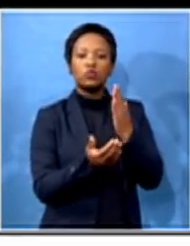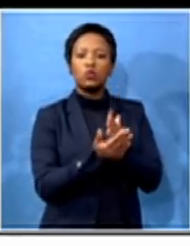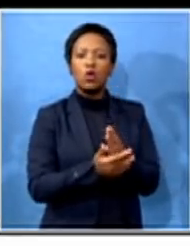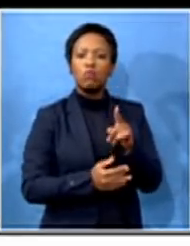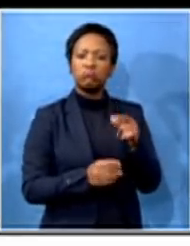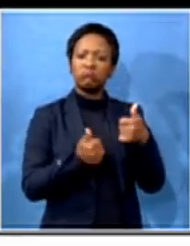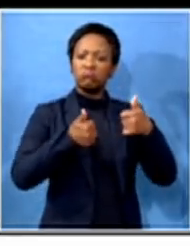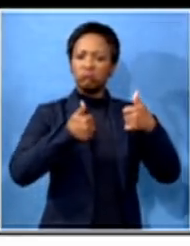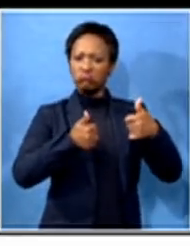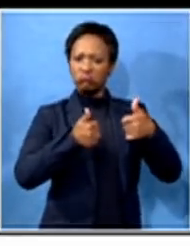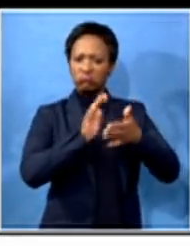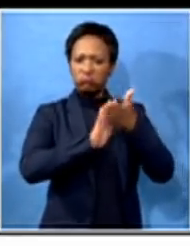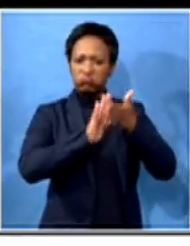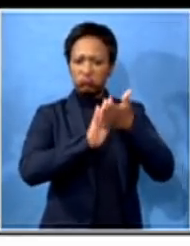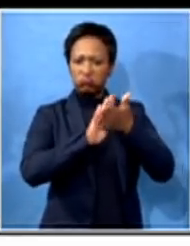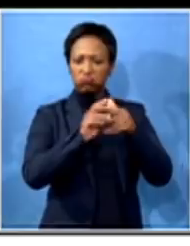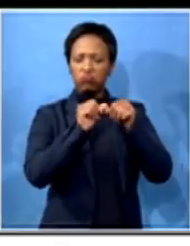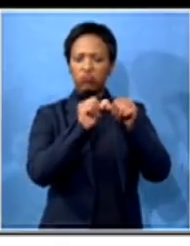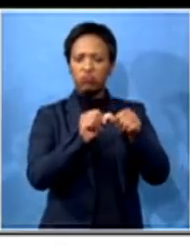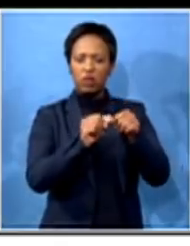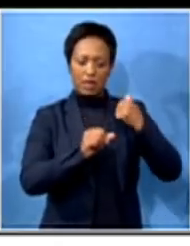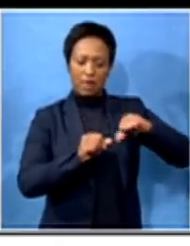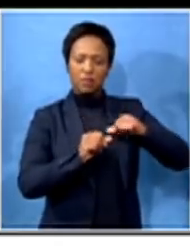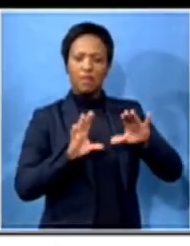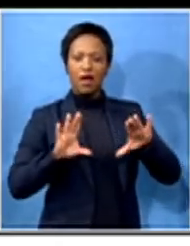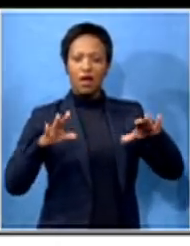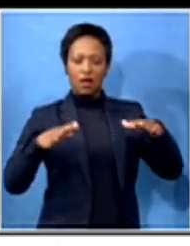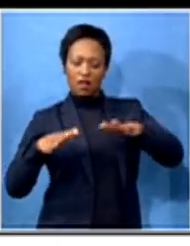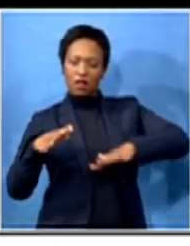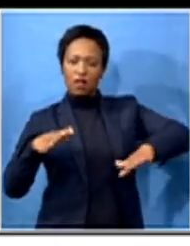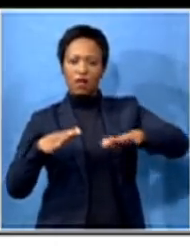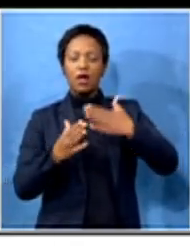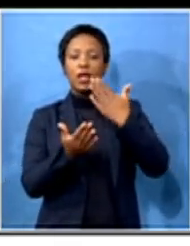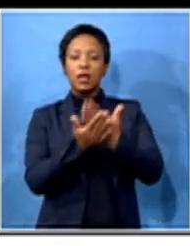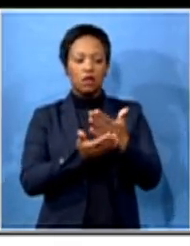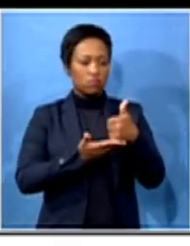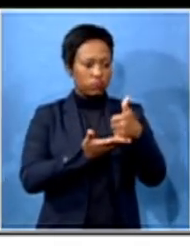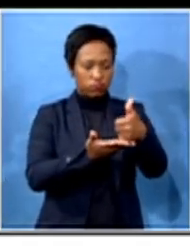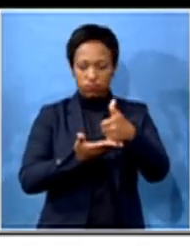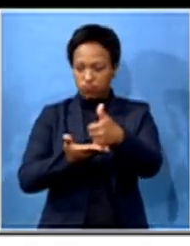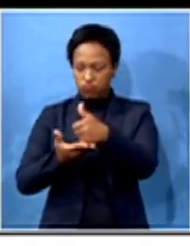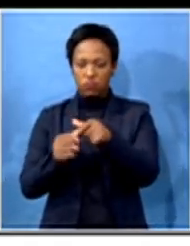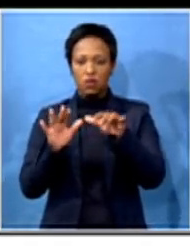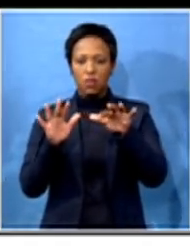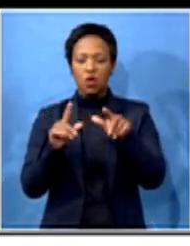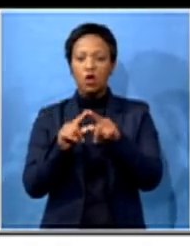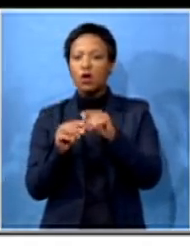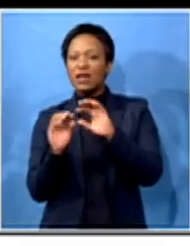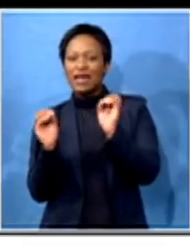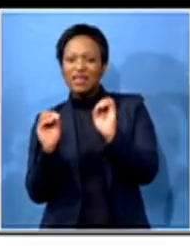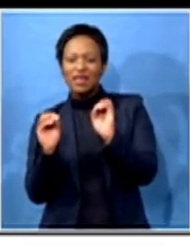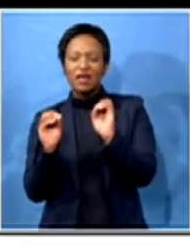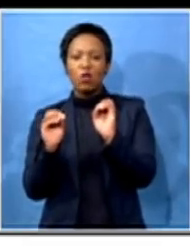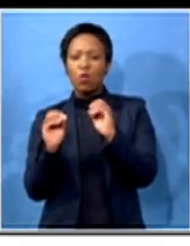in ensuring that Etteguini municipality can be able to deliver to its people without any cloud hanging over